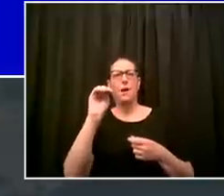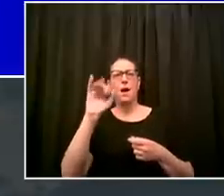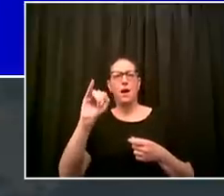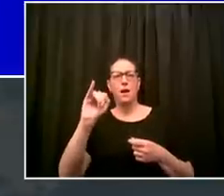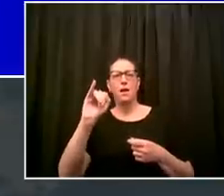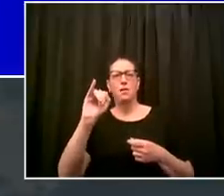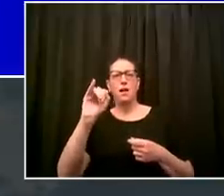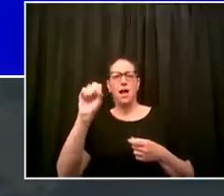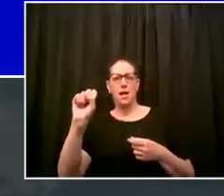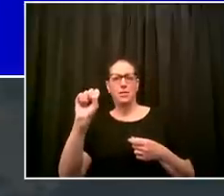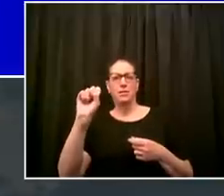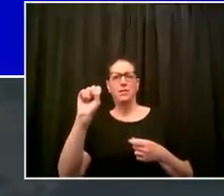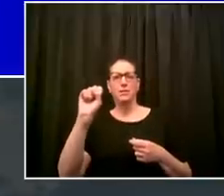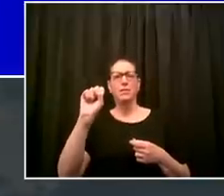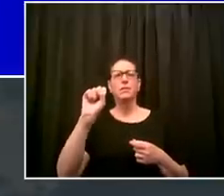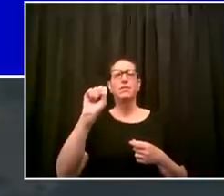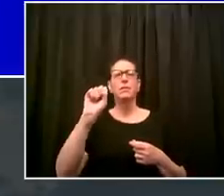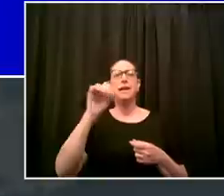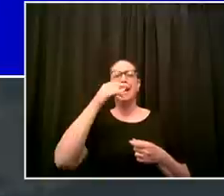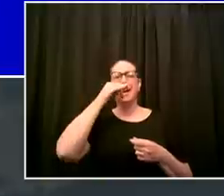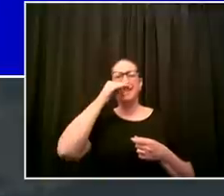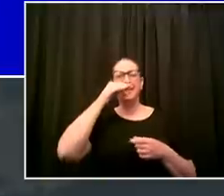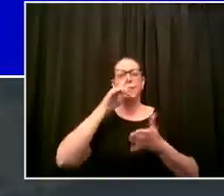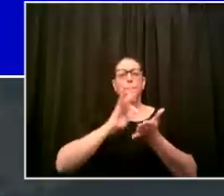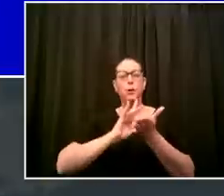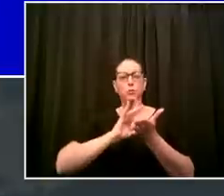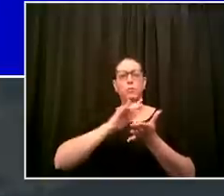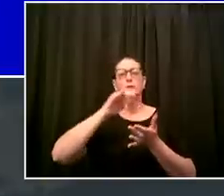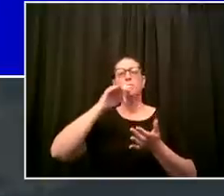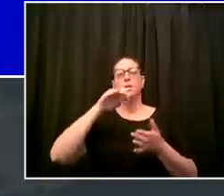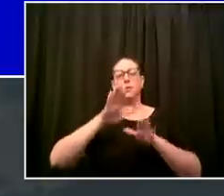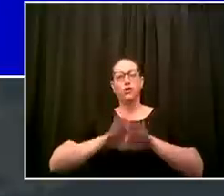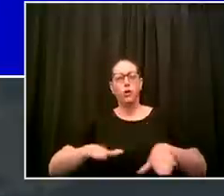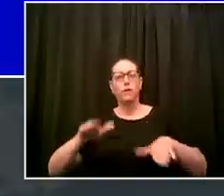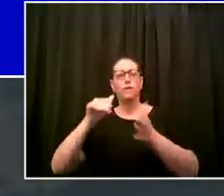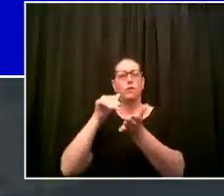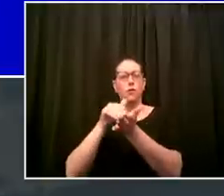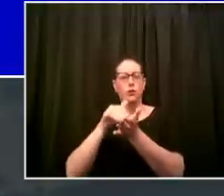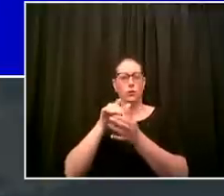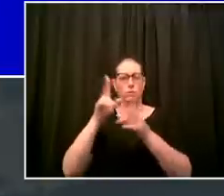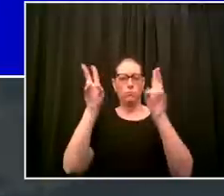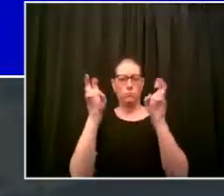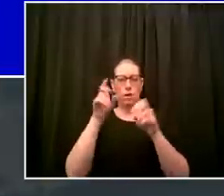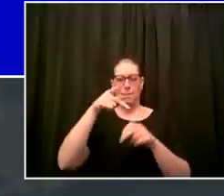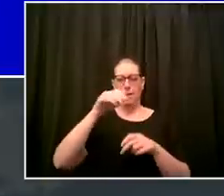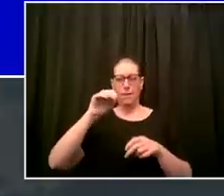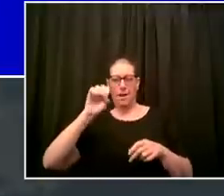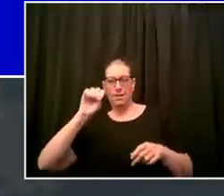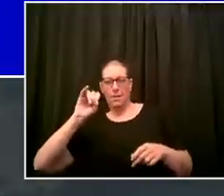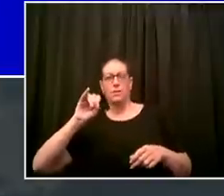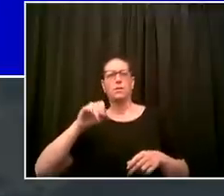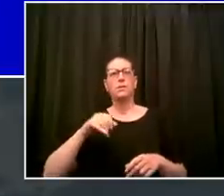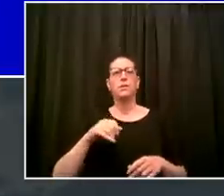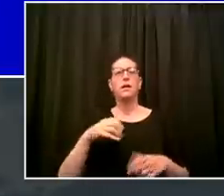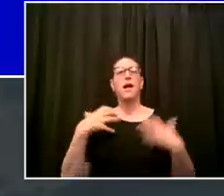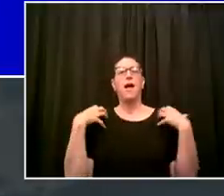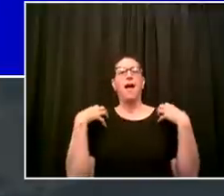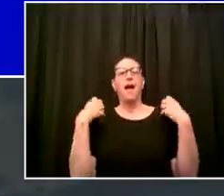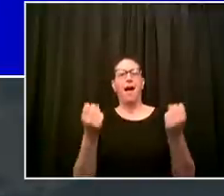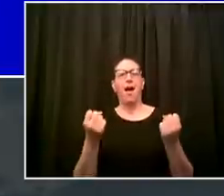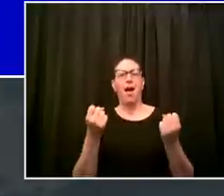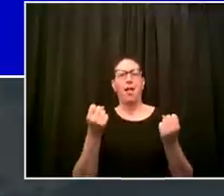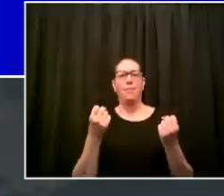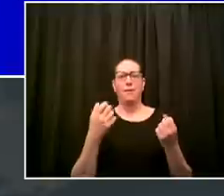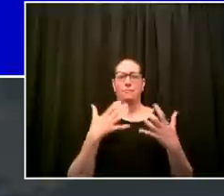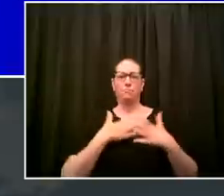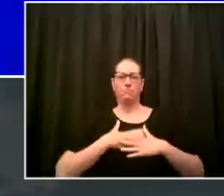that's what we have called it and that's what our health team has been working every day to understand working with pediatricians hospitals healthcare providers